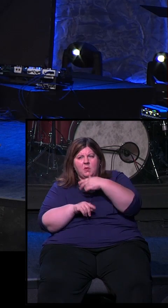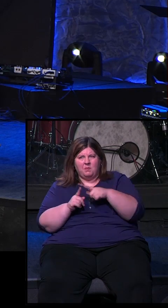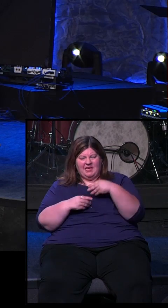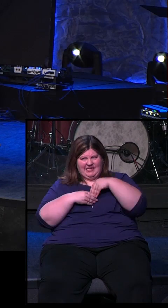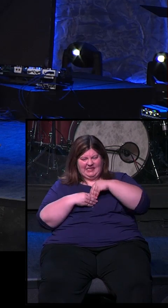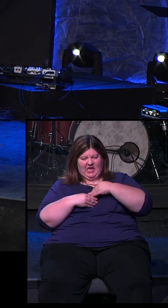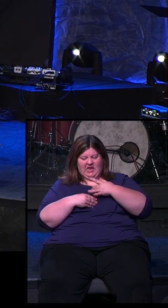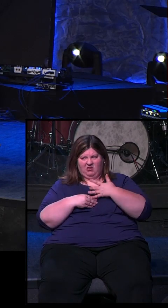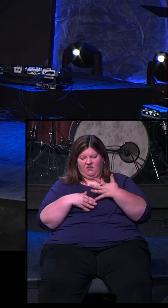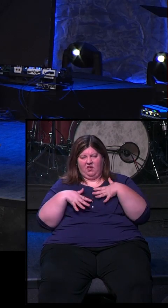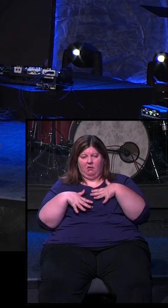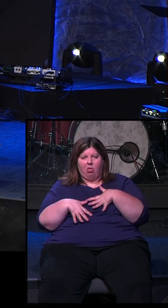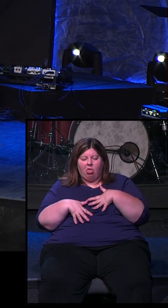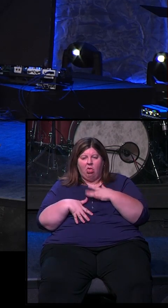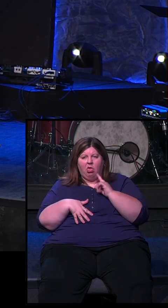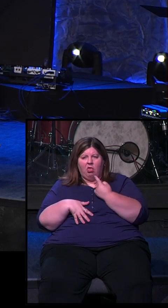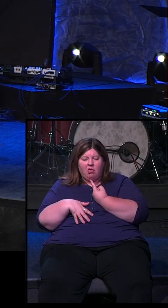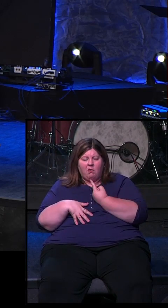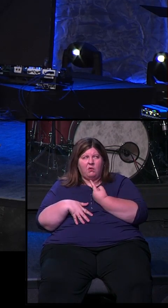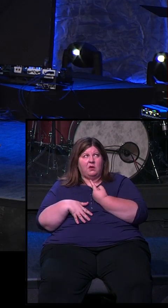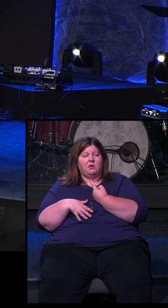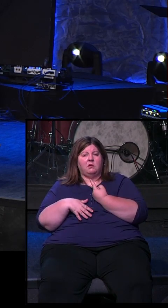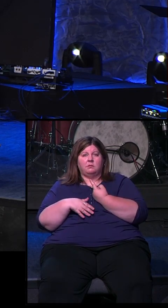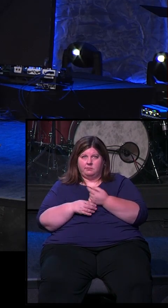It is the most alone I feel in my life when we get to those points.